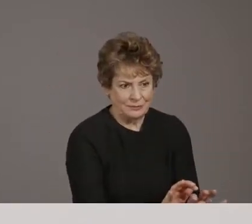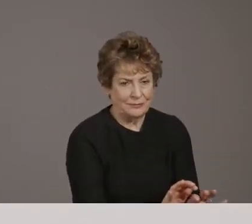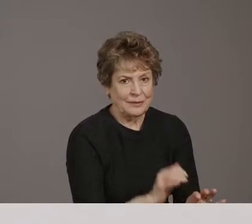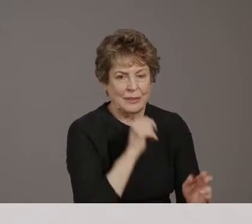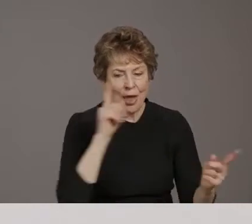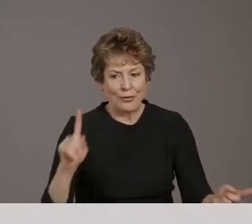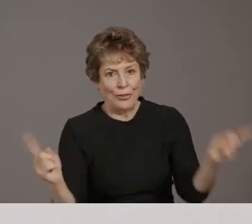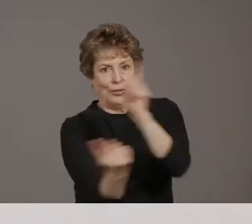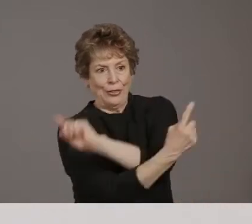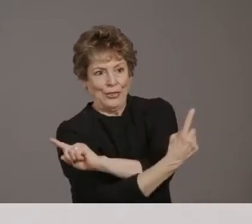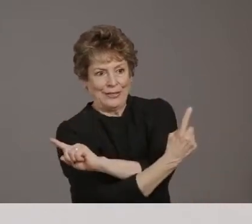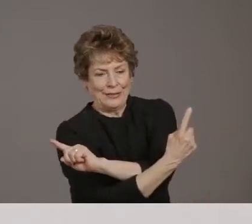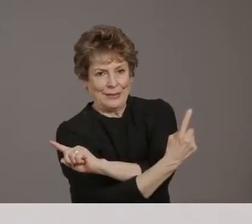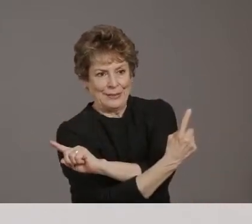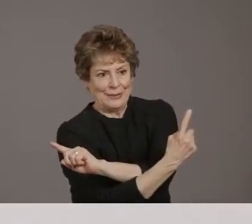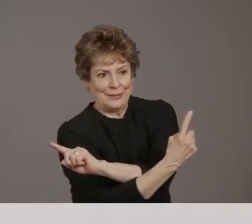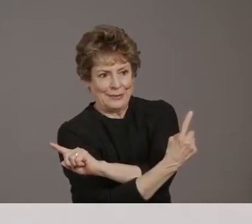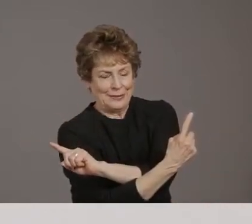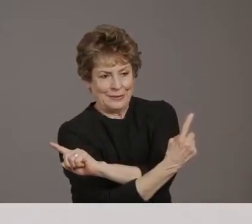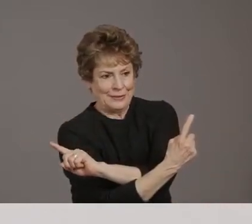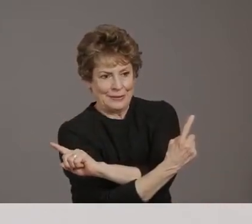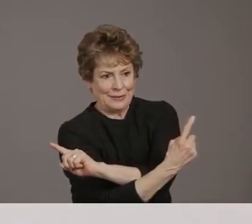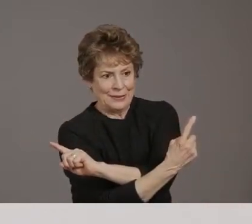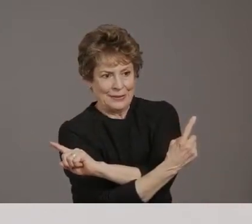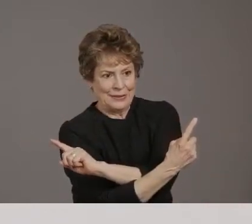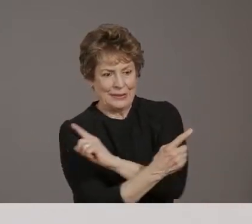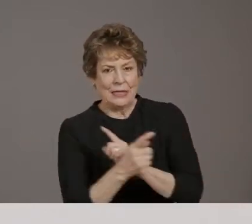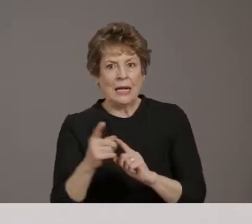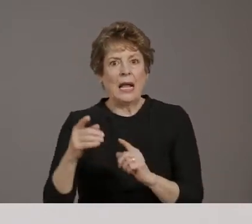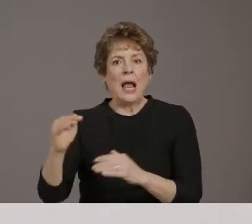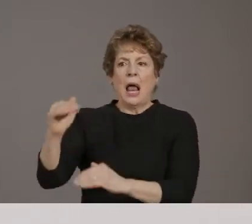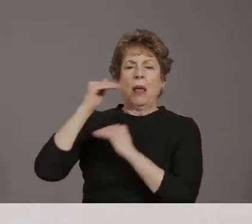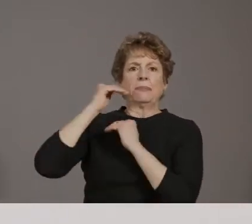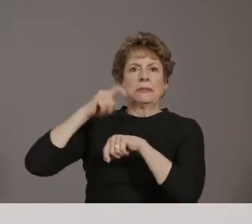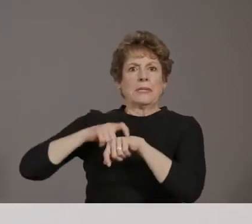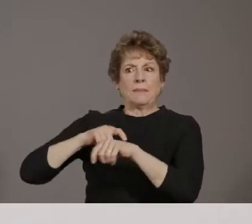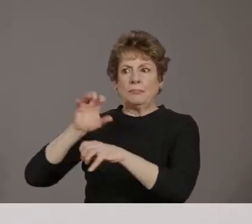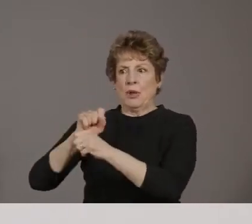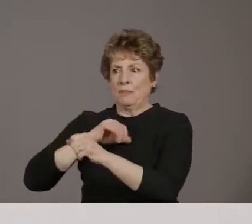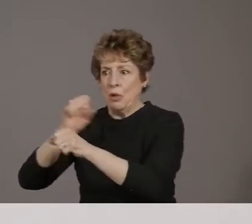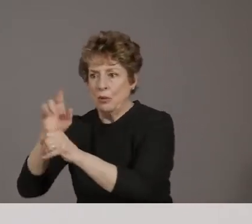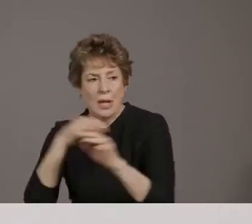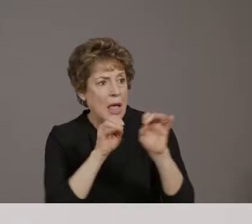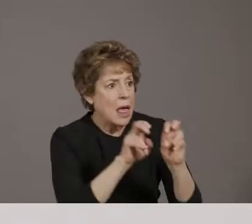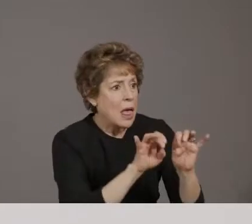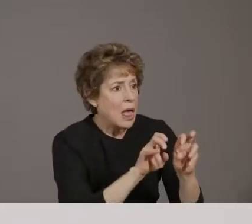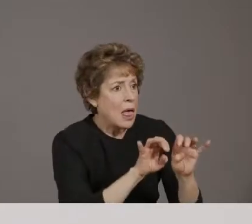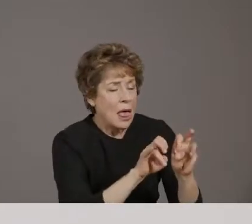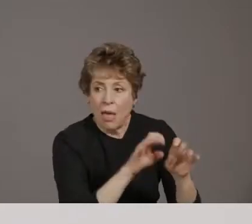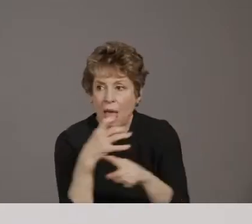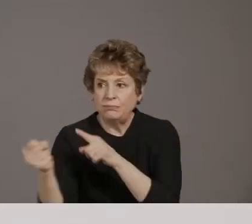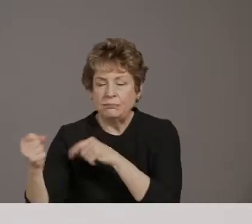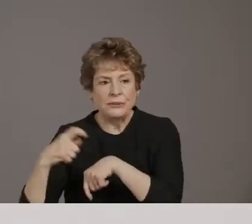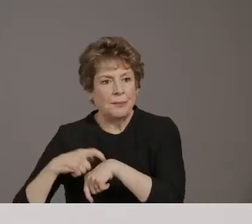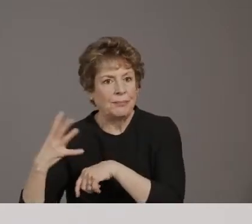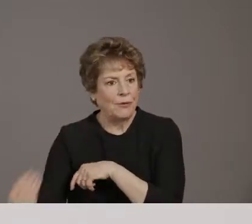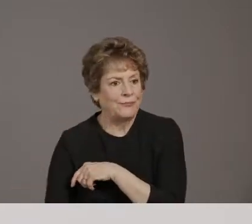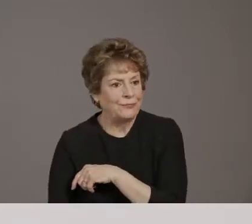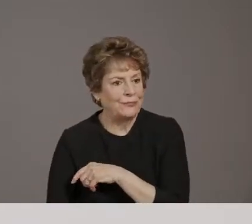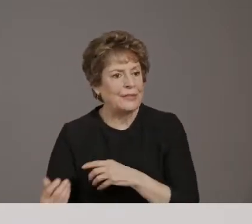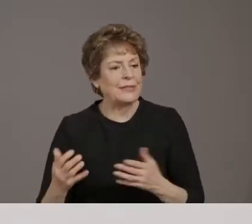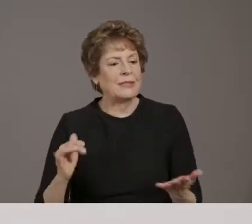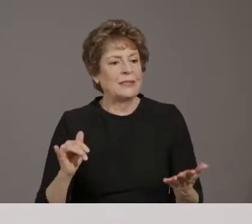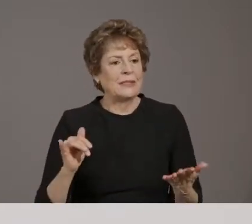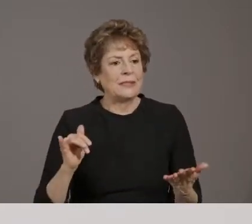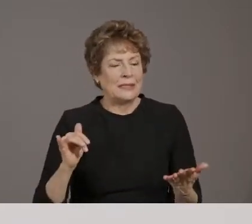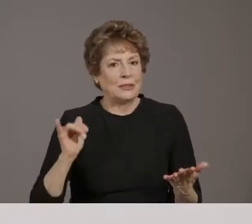um, instead of allowing the, uh, appointment to just sit there kind of in a limbo. So somebody else could also be scheduling it. And